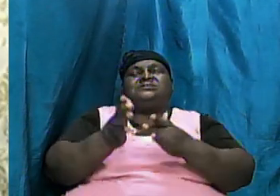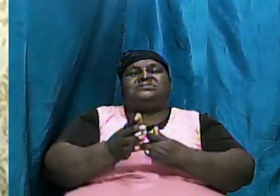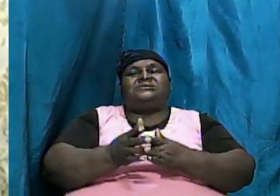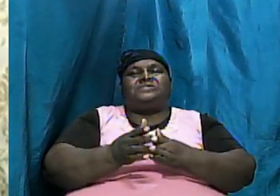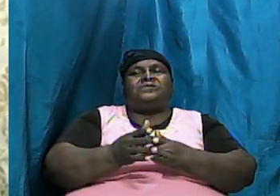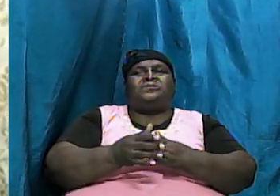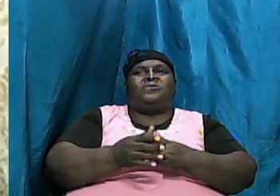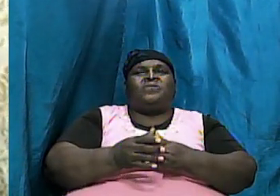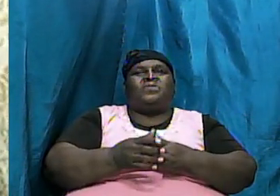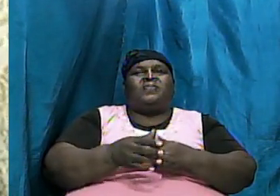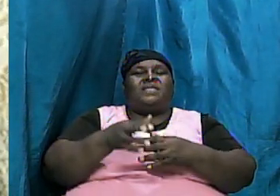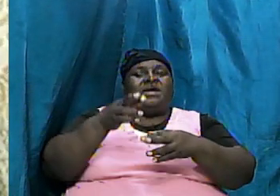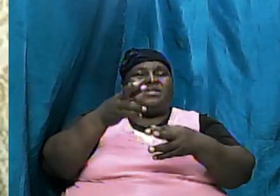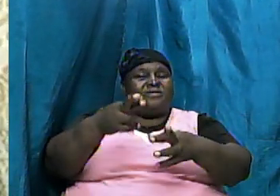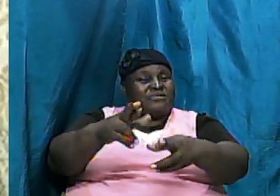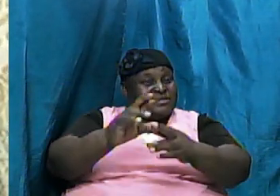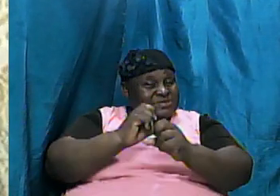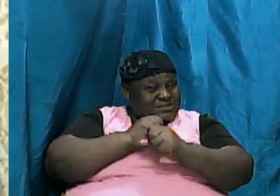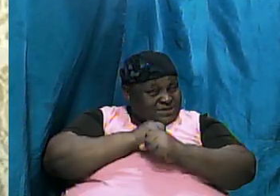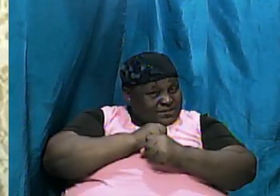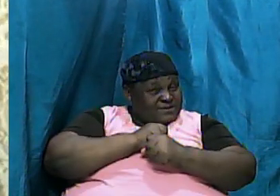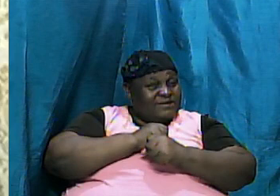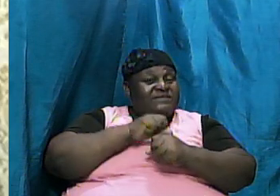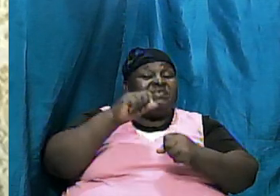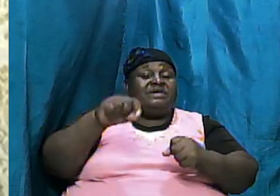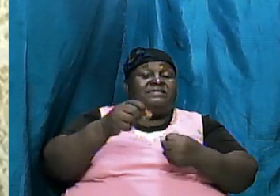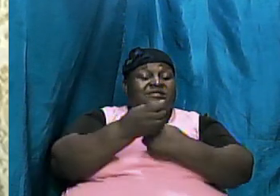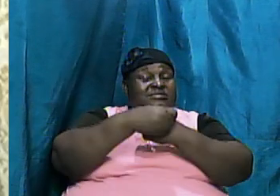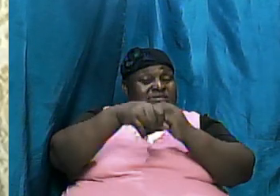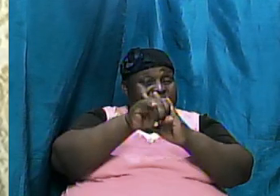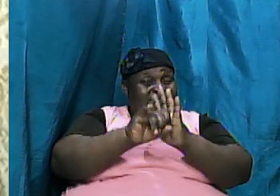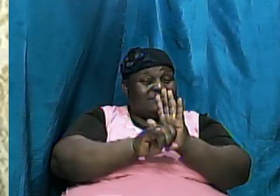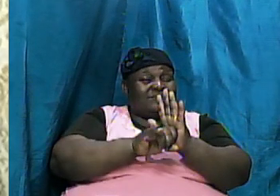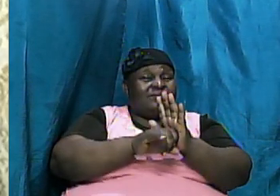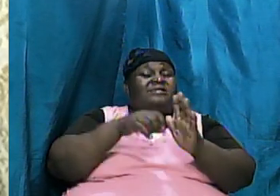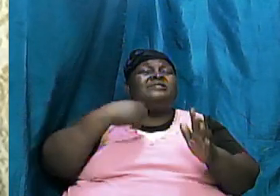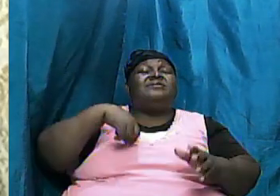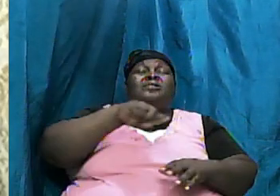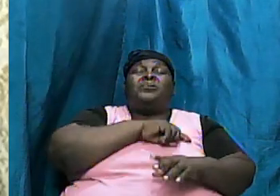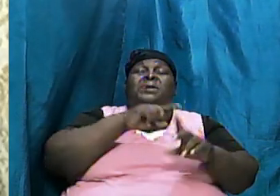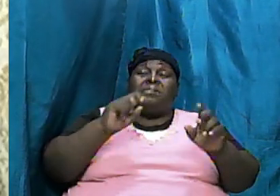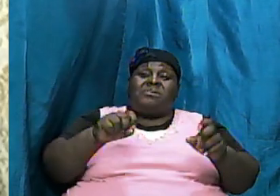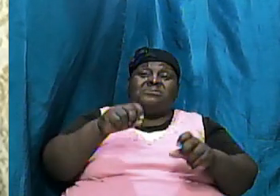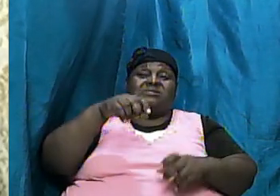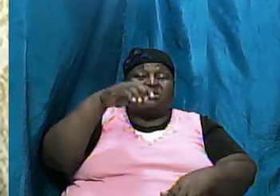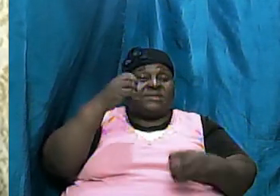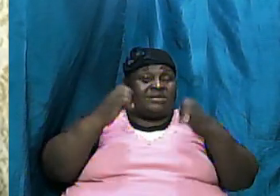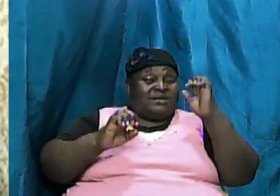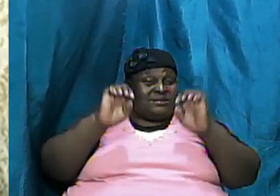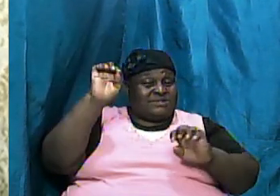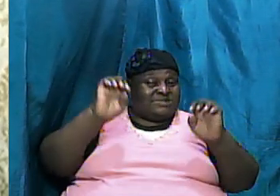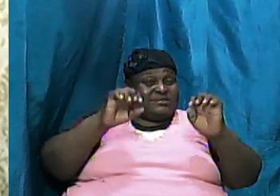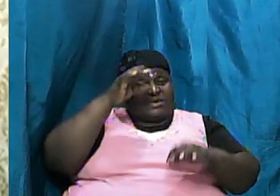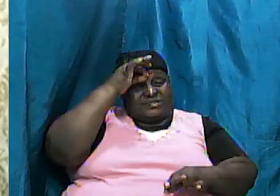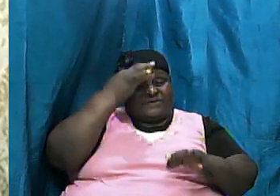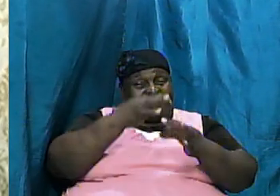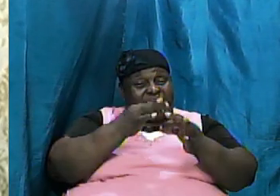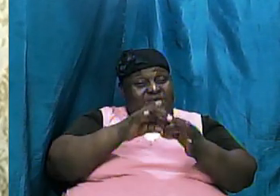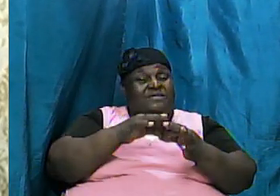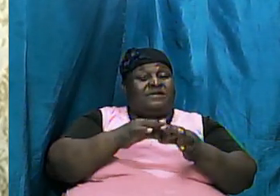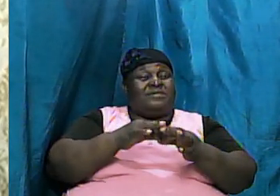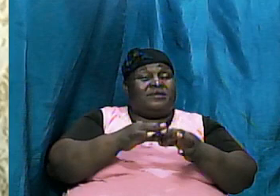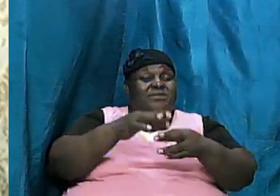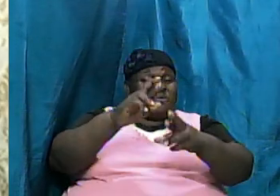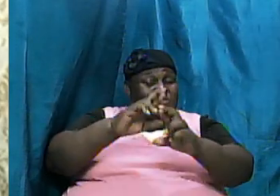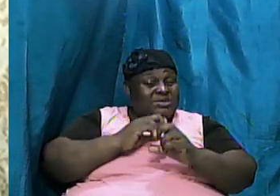and have received the salvation we had to exercise faith which we did we received the Lord Jesus Christ